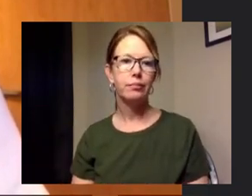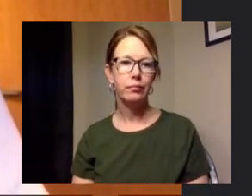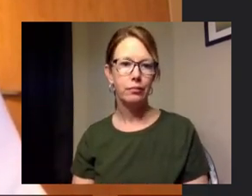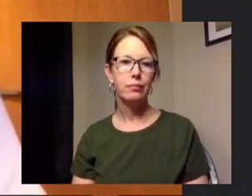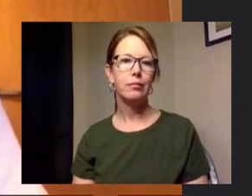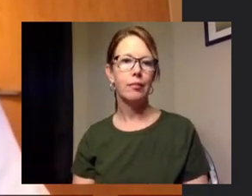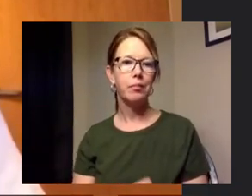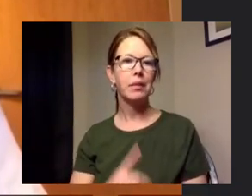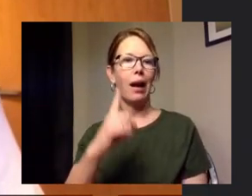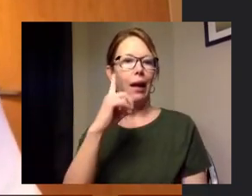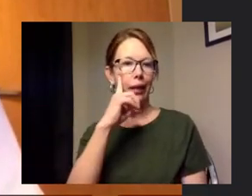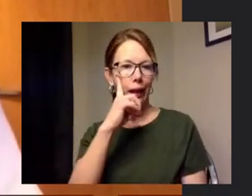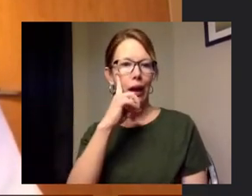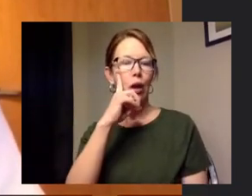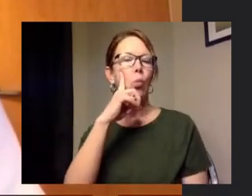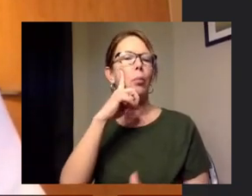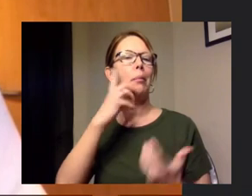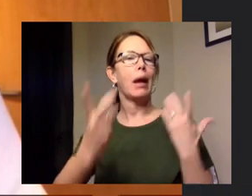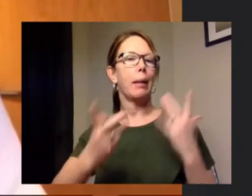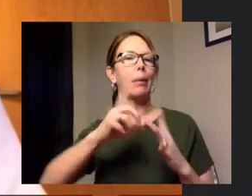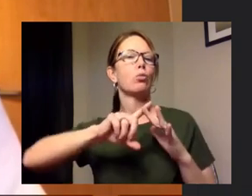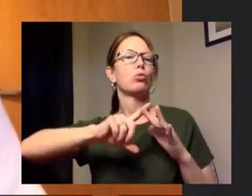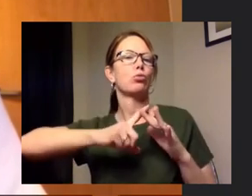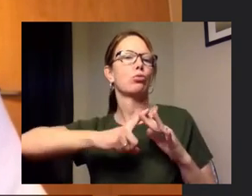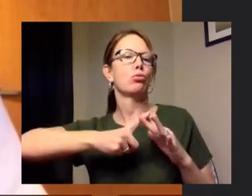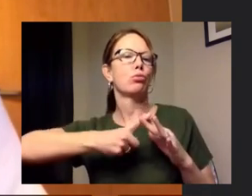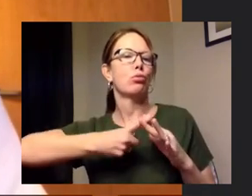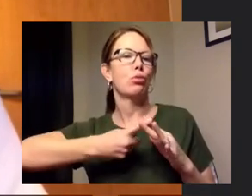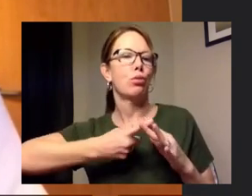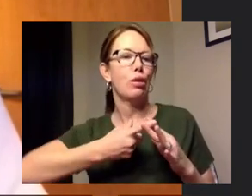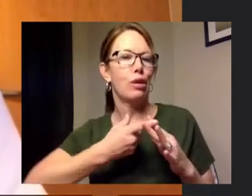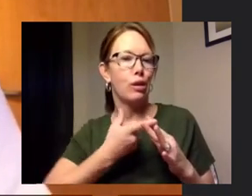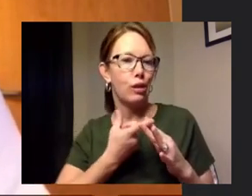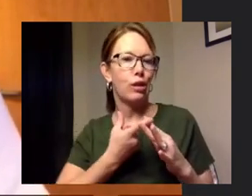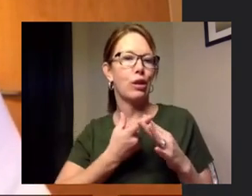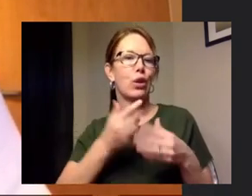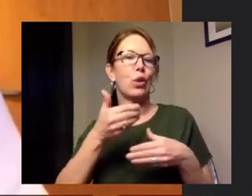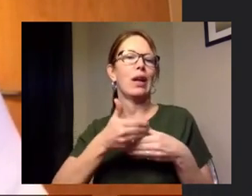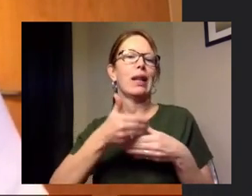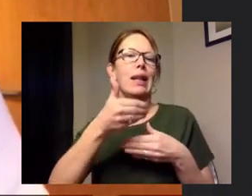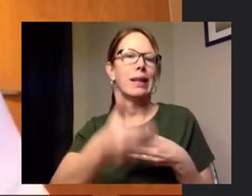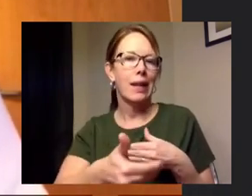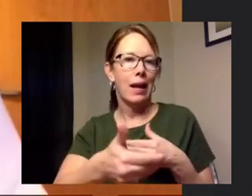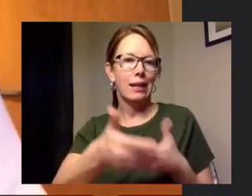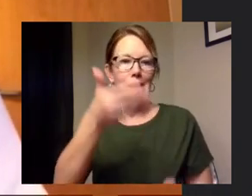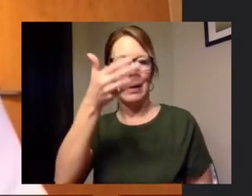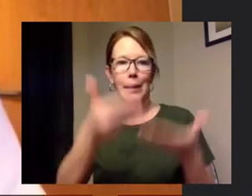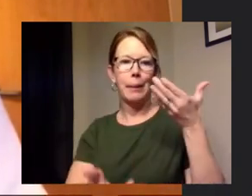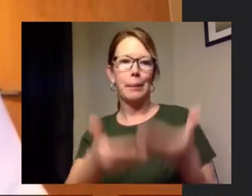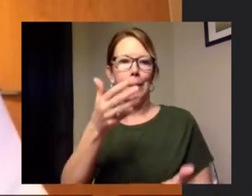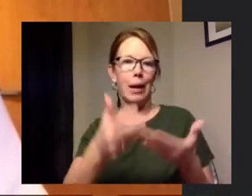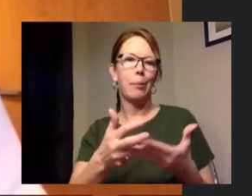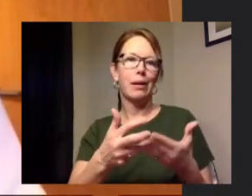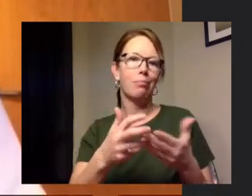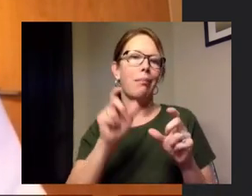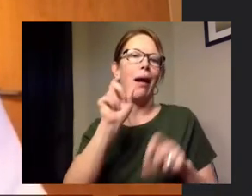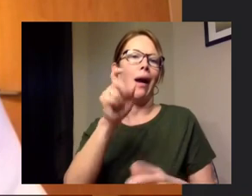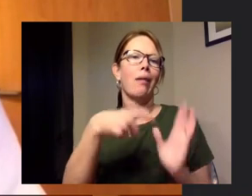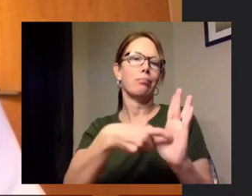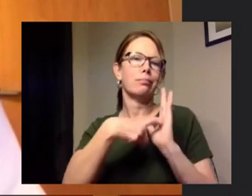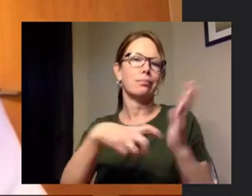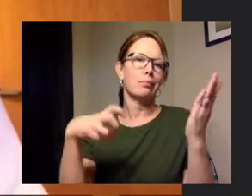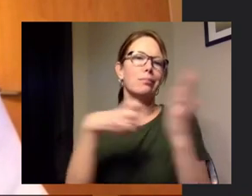think we're slowly stepping into um the next phase which we may see more citations written